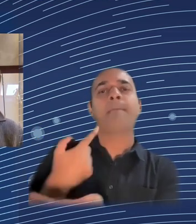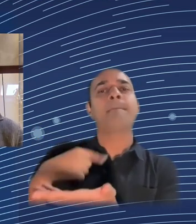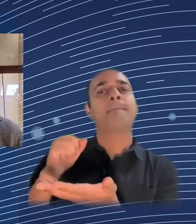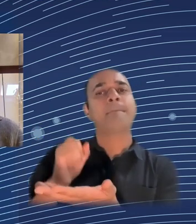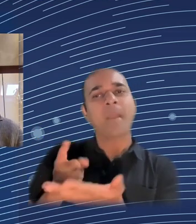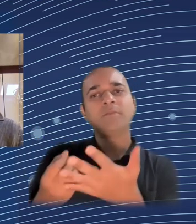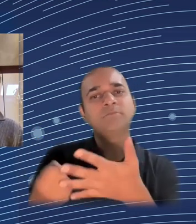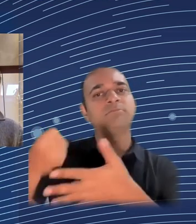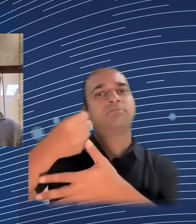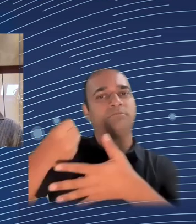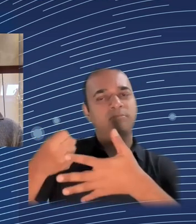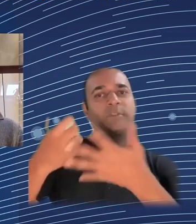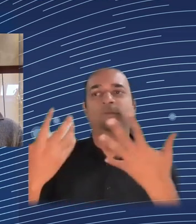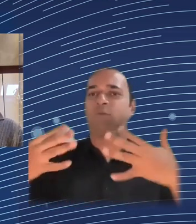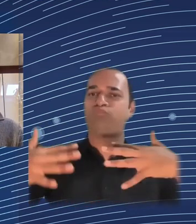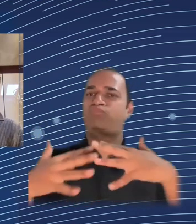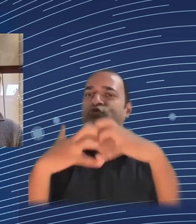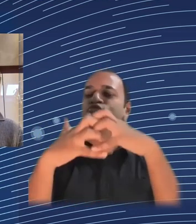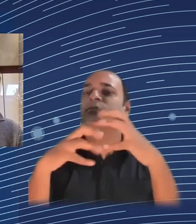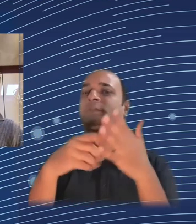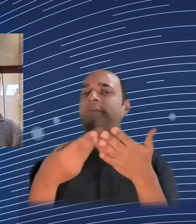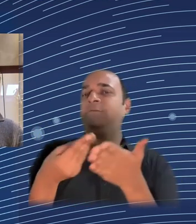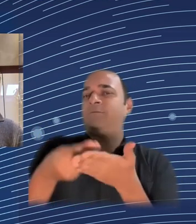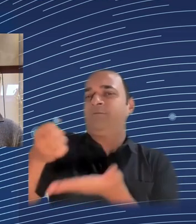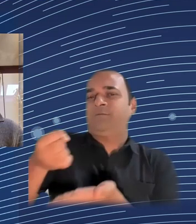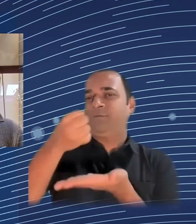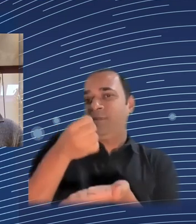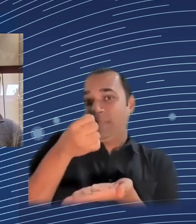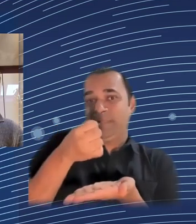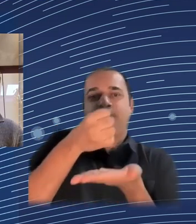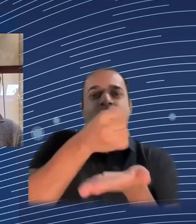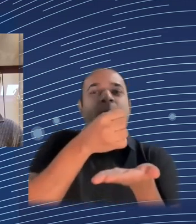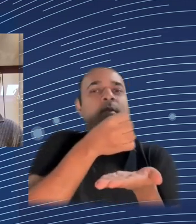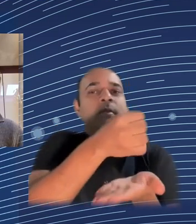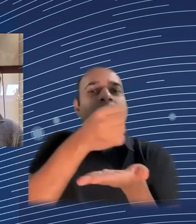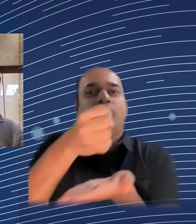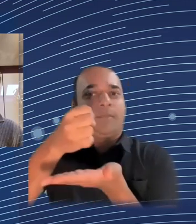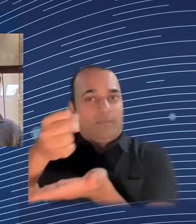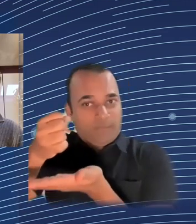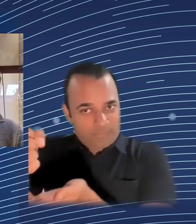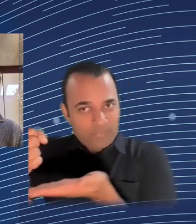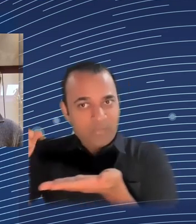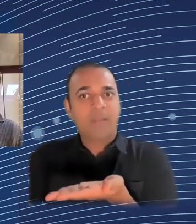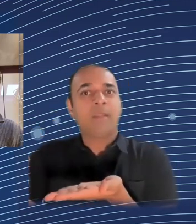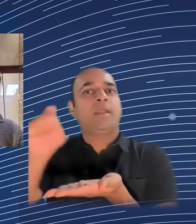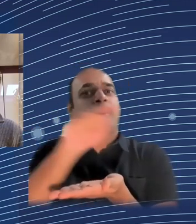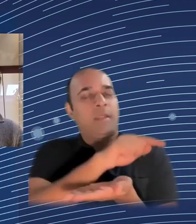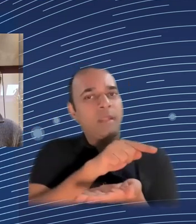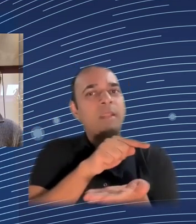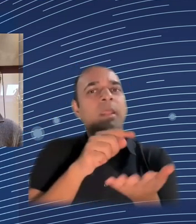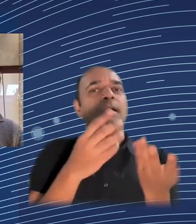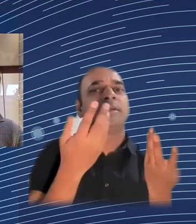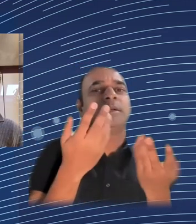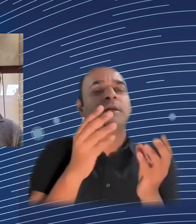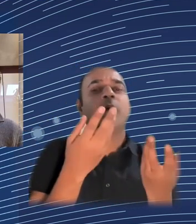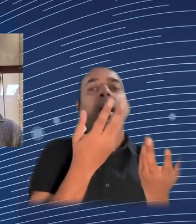on improving skills very often leads to more growth and greater potential than a Euro spent on a road. So does this raise